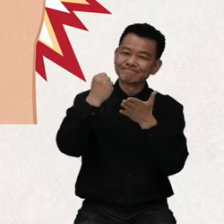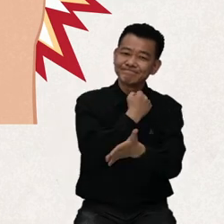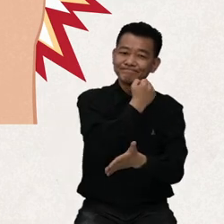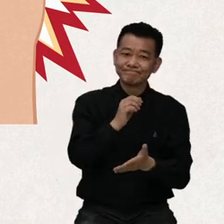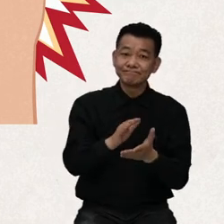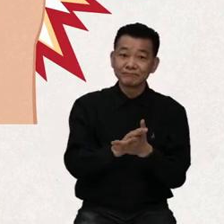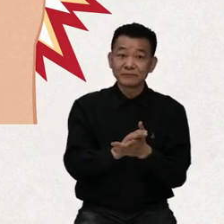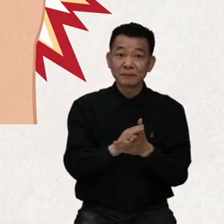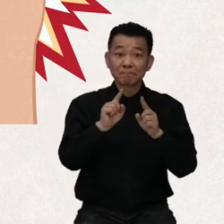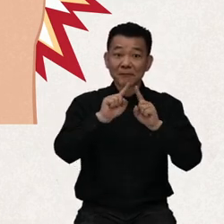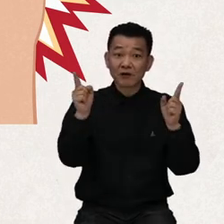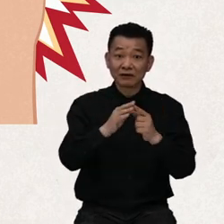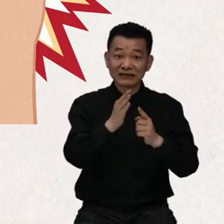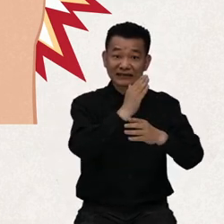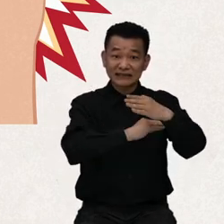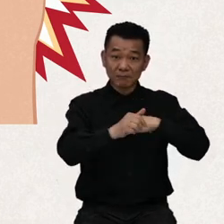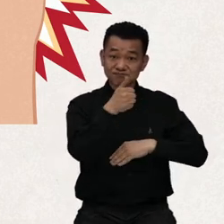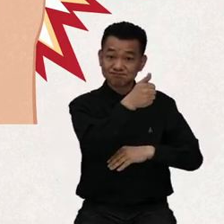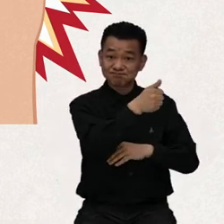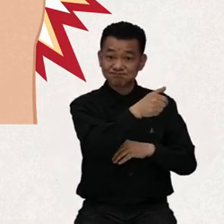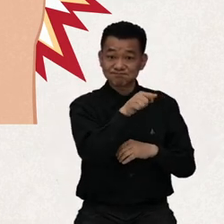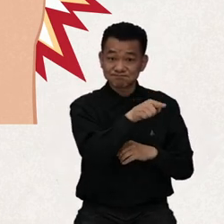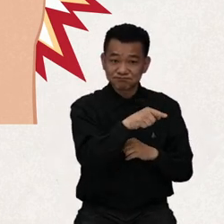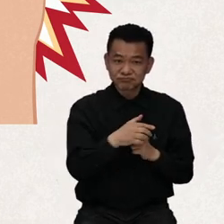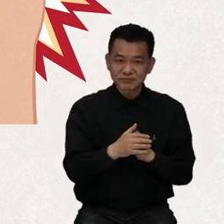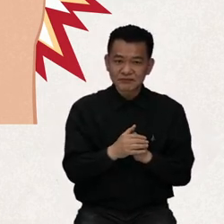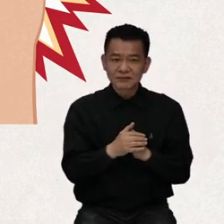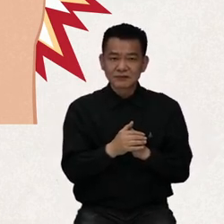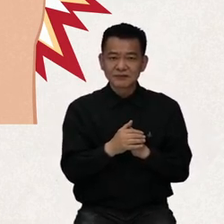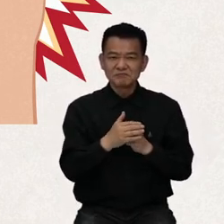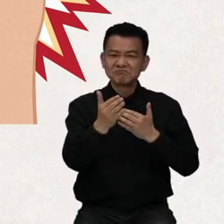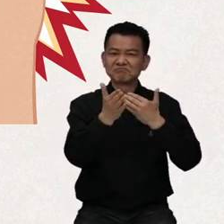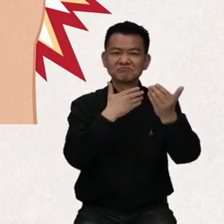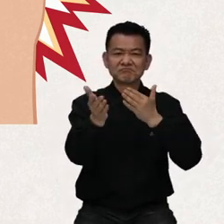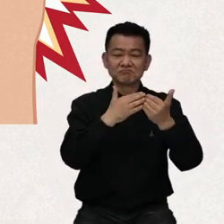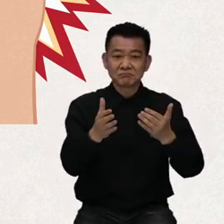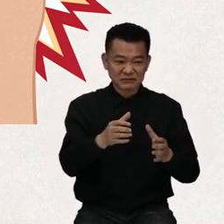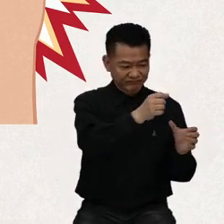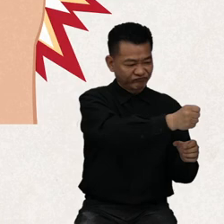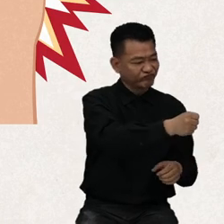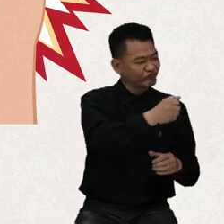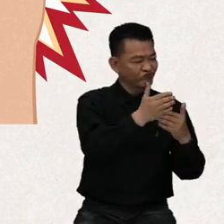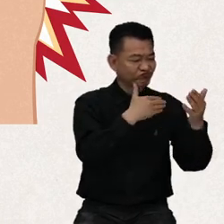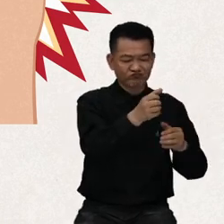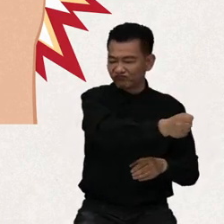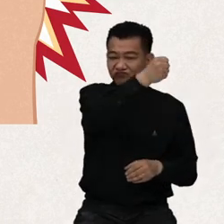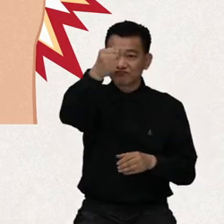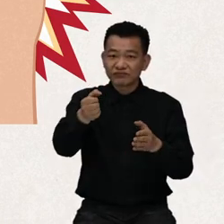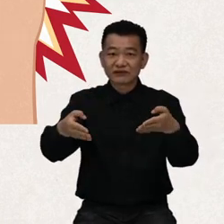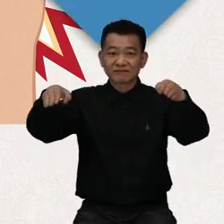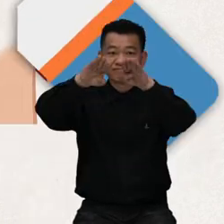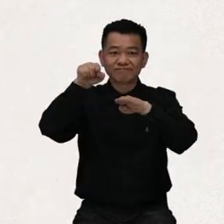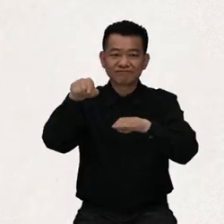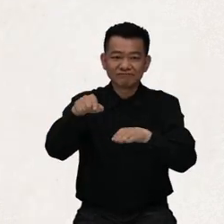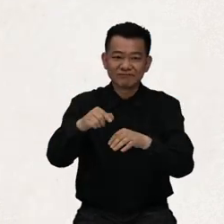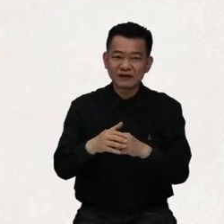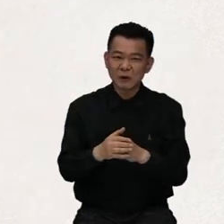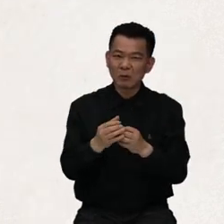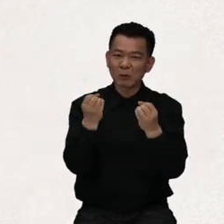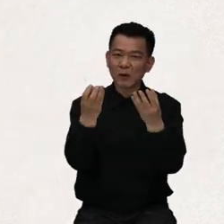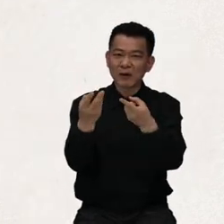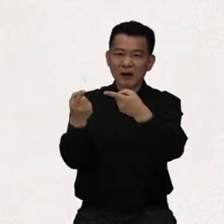facilities against their own will, and experienced discrimination and violence. In order to eradicate these cases,